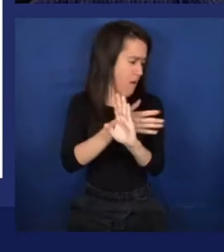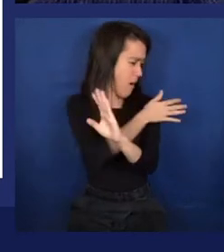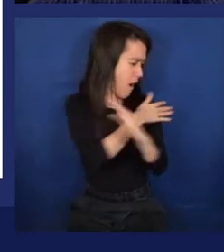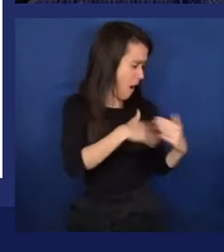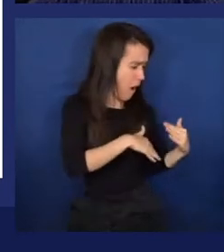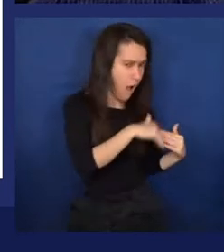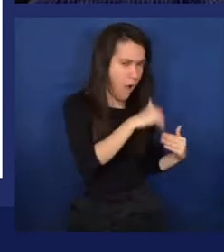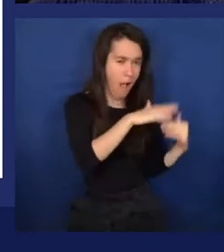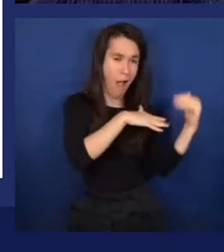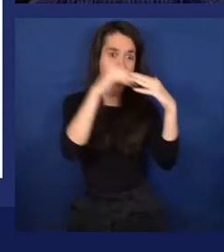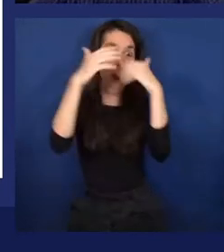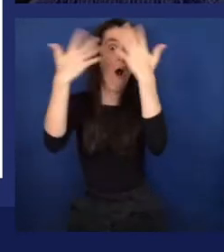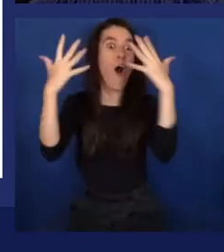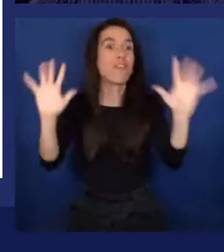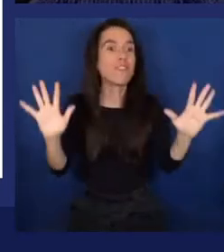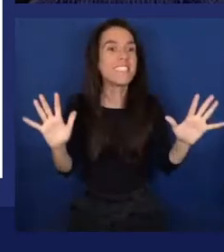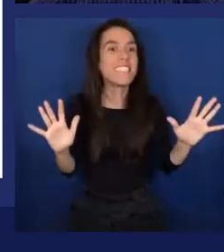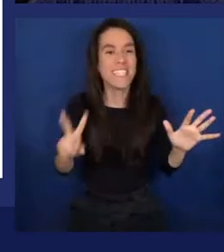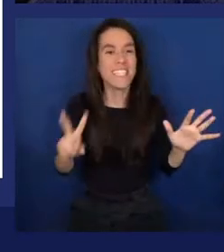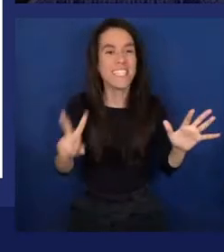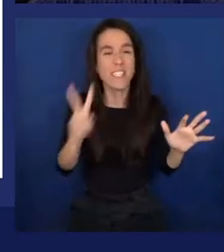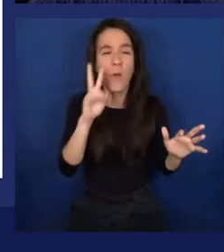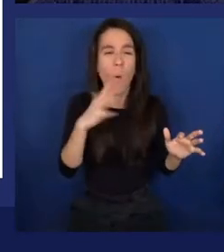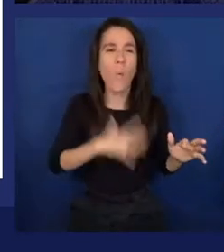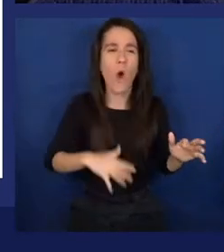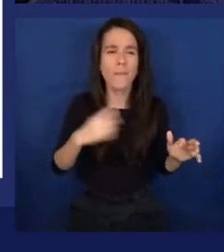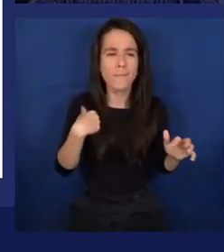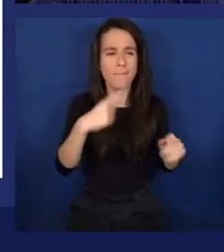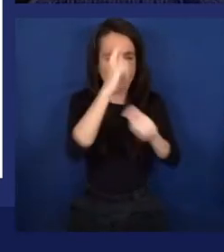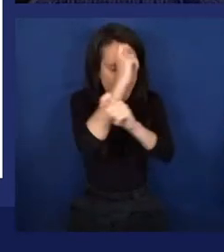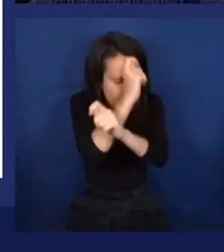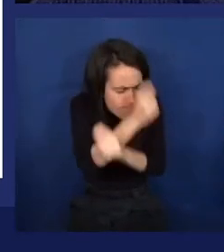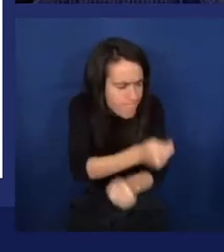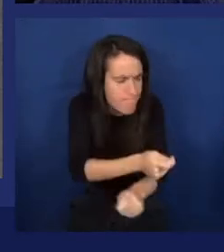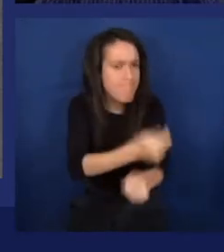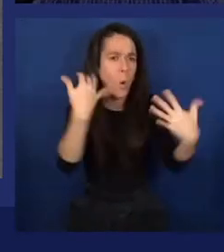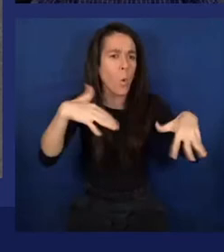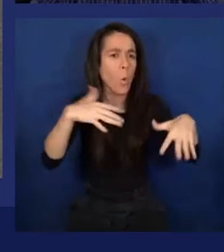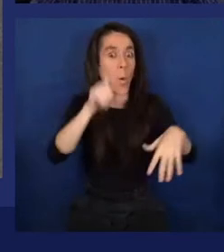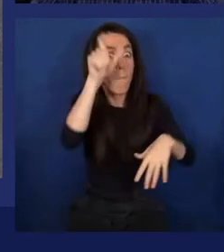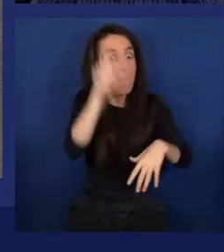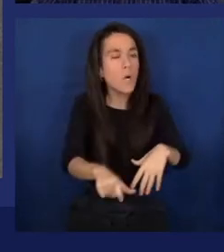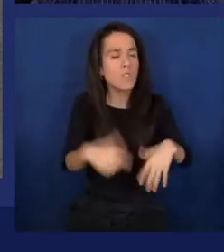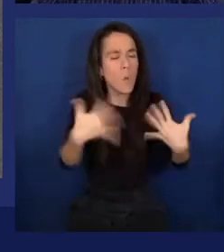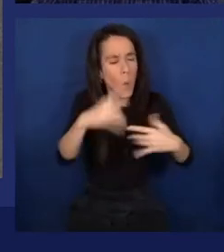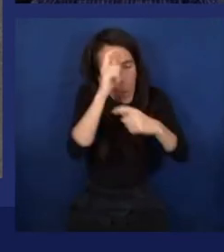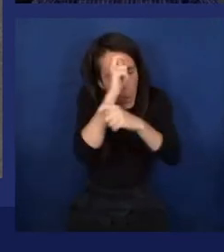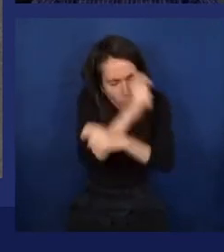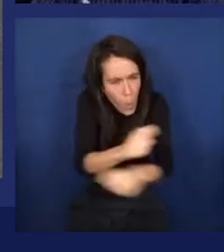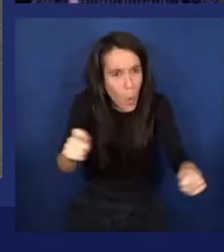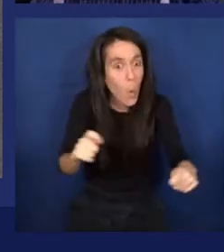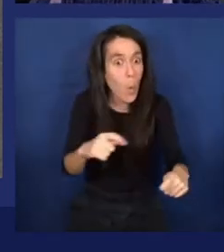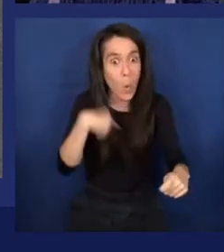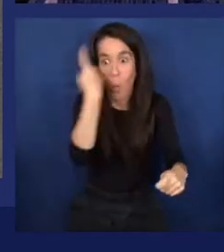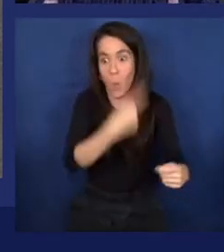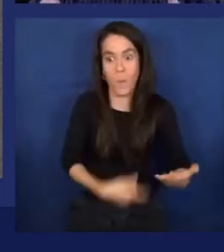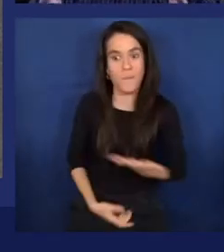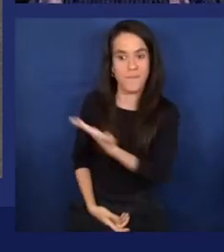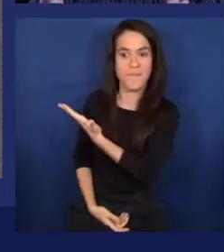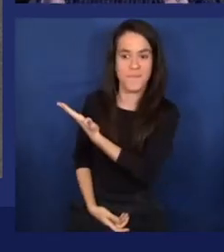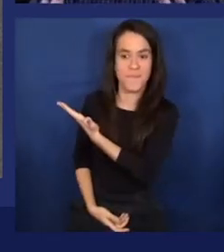story with one of the giants of computing of all time ever, Alan Turing. So Alan Turing